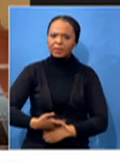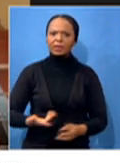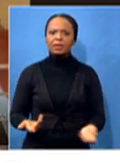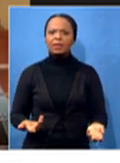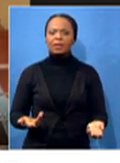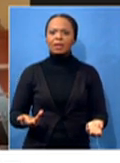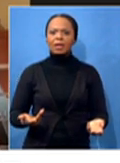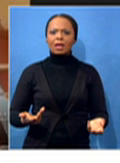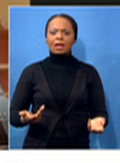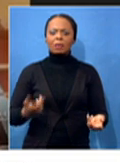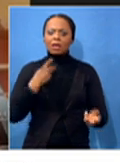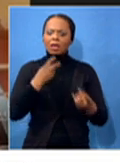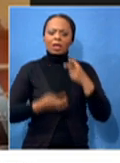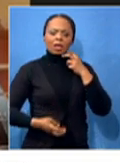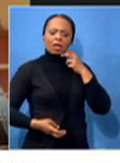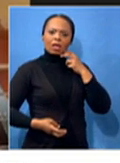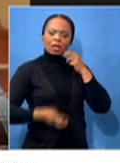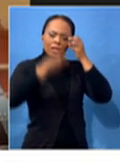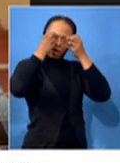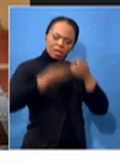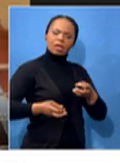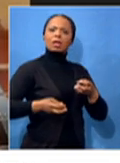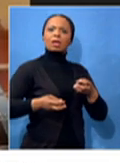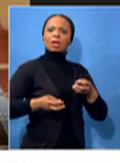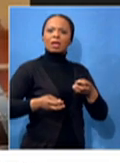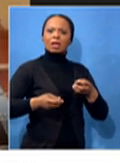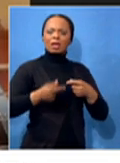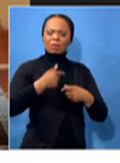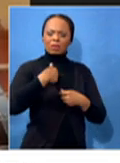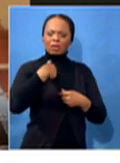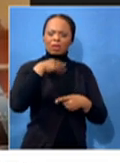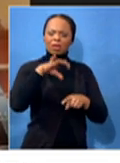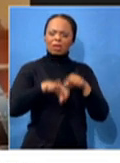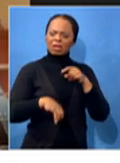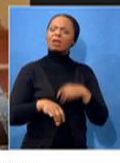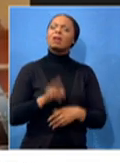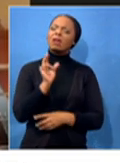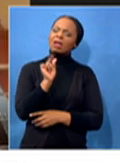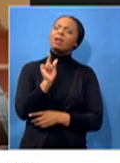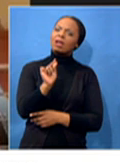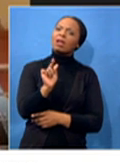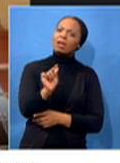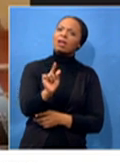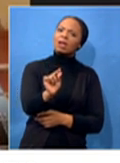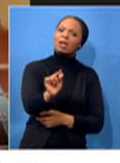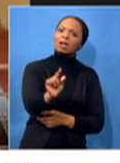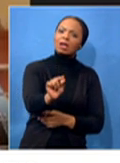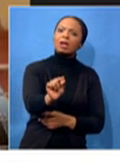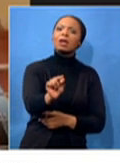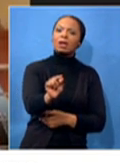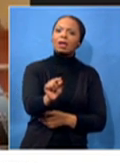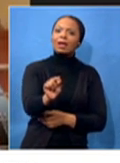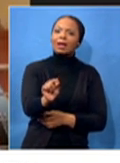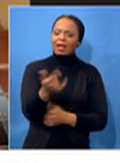Then, that on its own, you know, it made me realize that, okay, if in 11, that